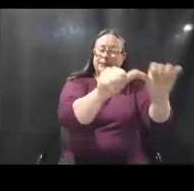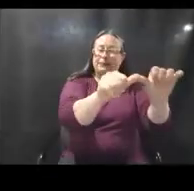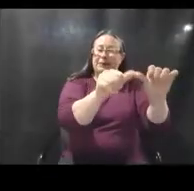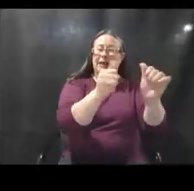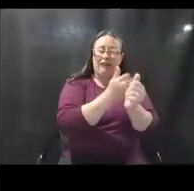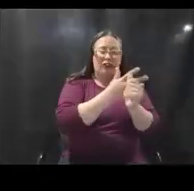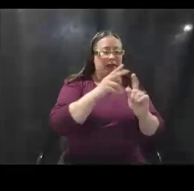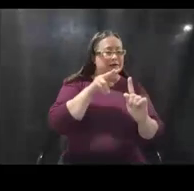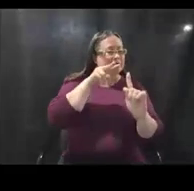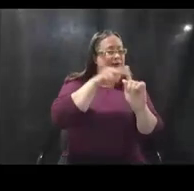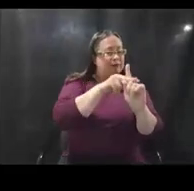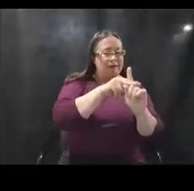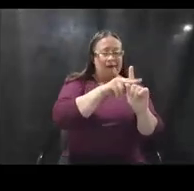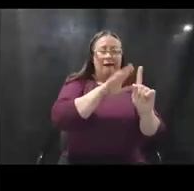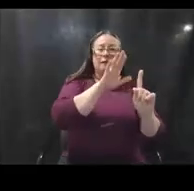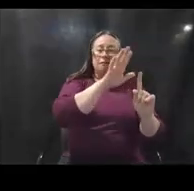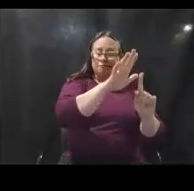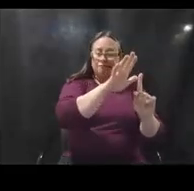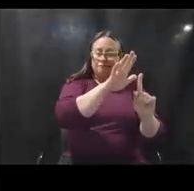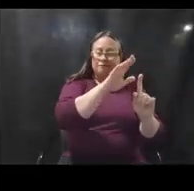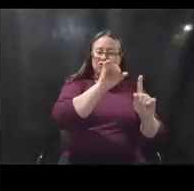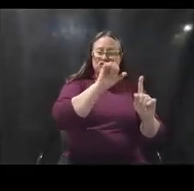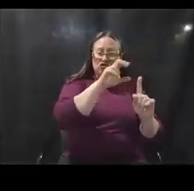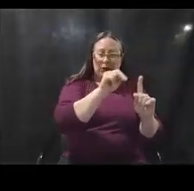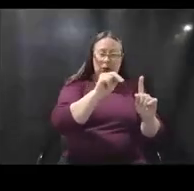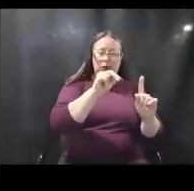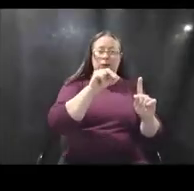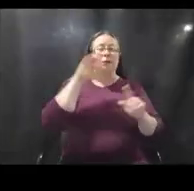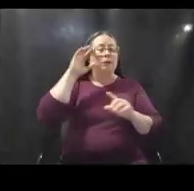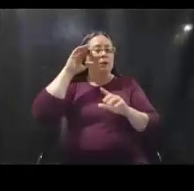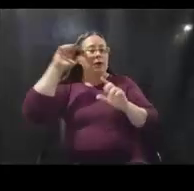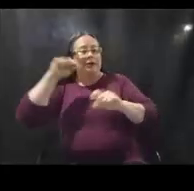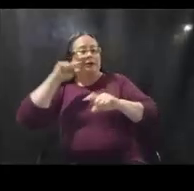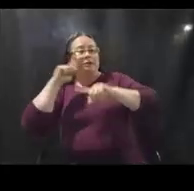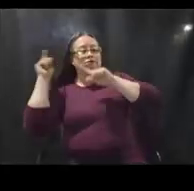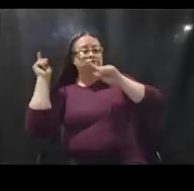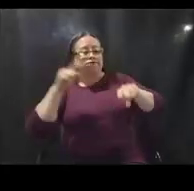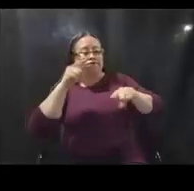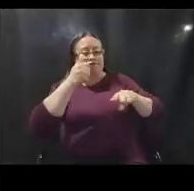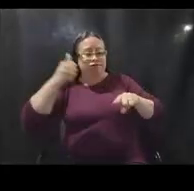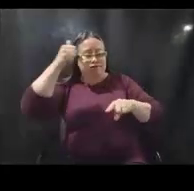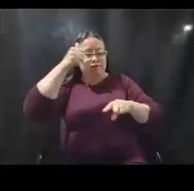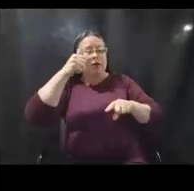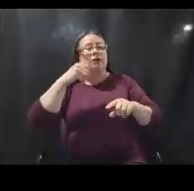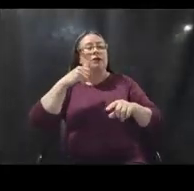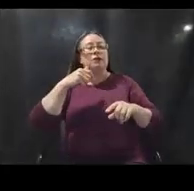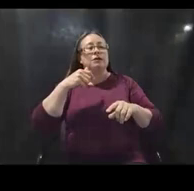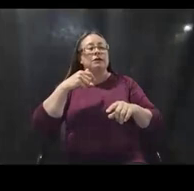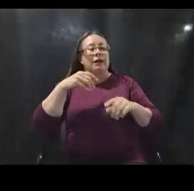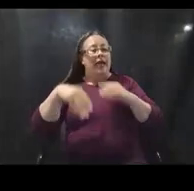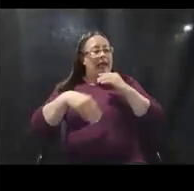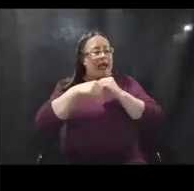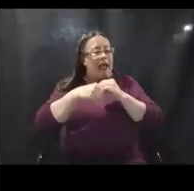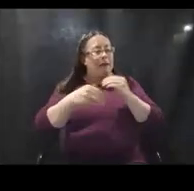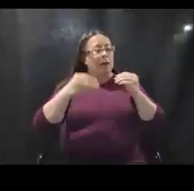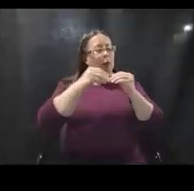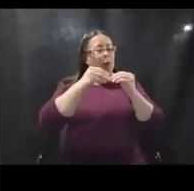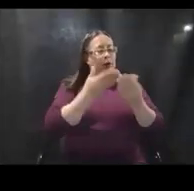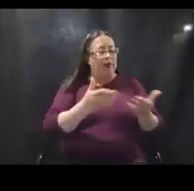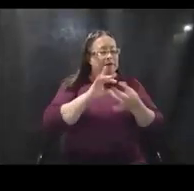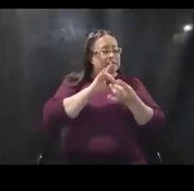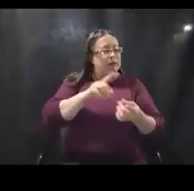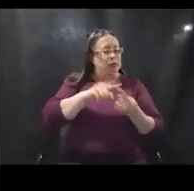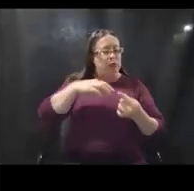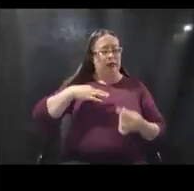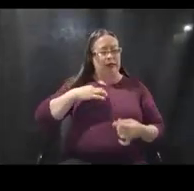applies to. And in January, the president put out an executive order, which added additional elements of eligibility.